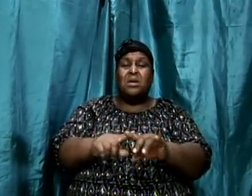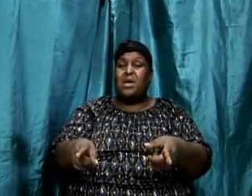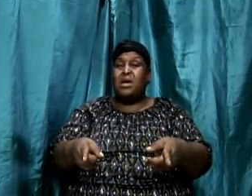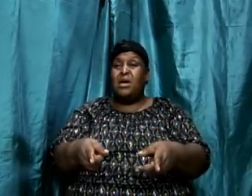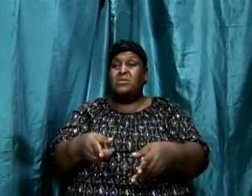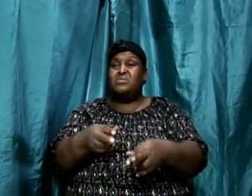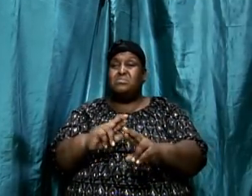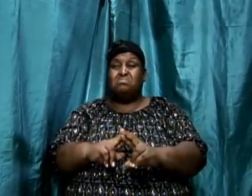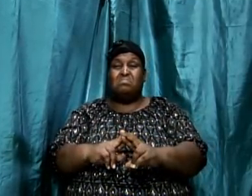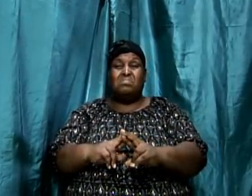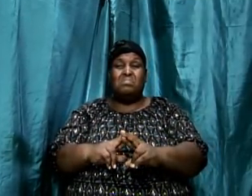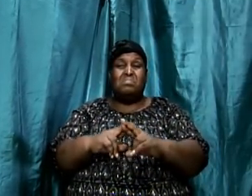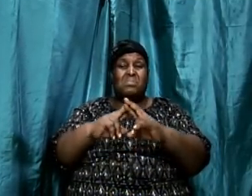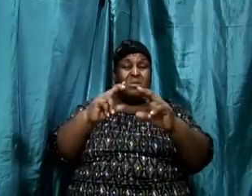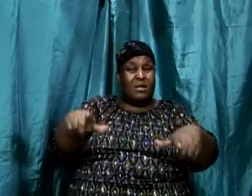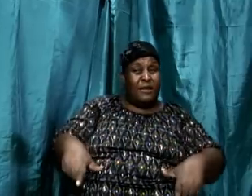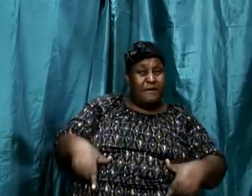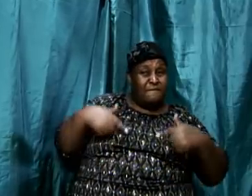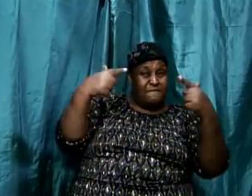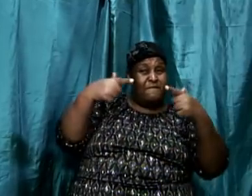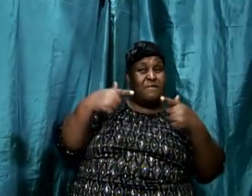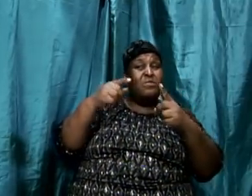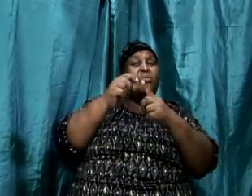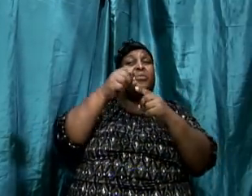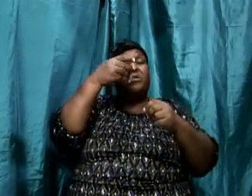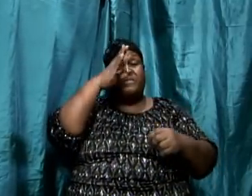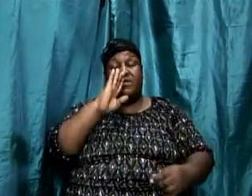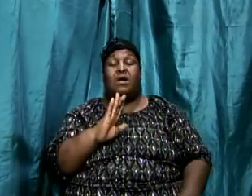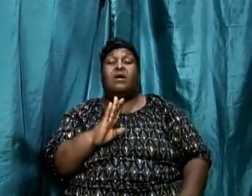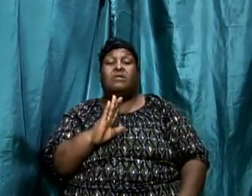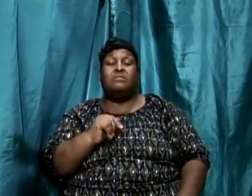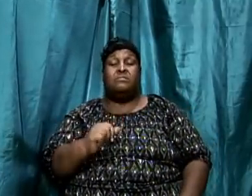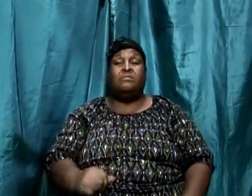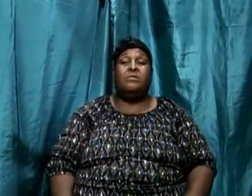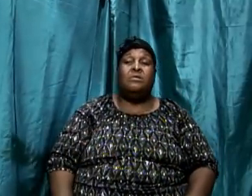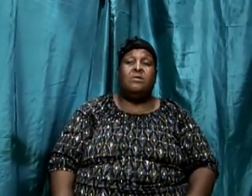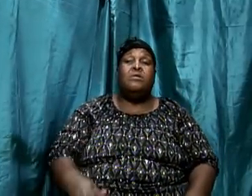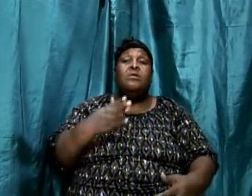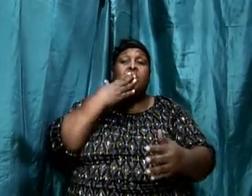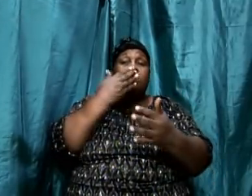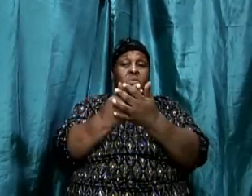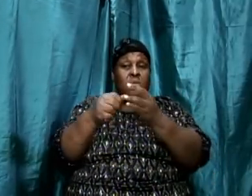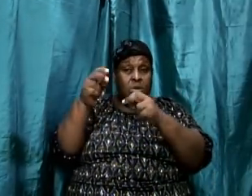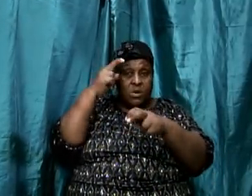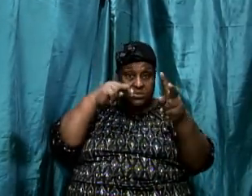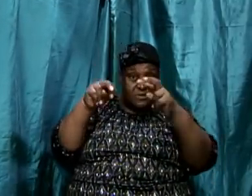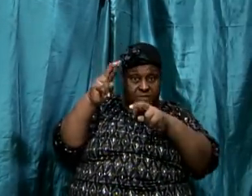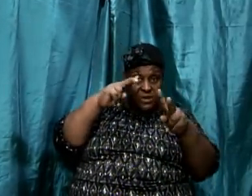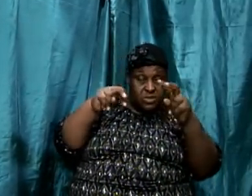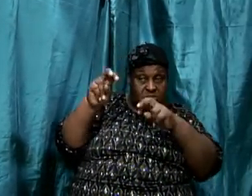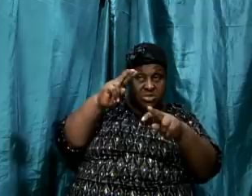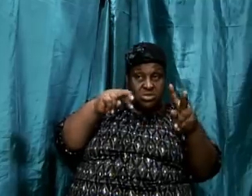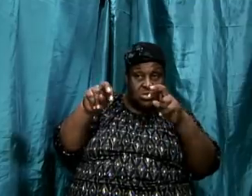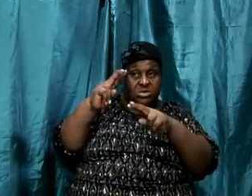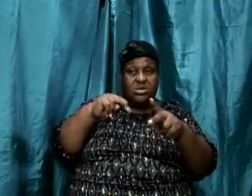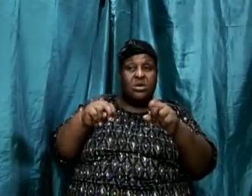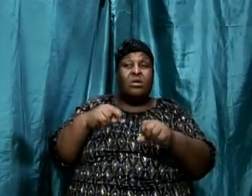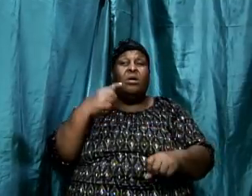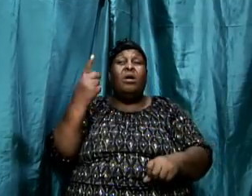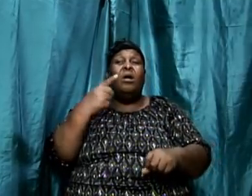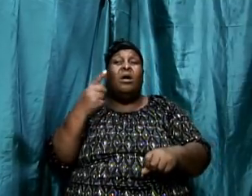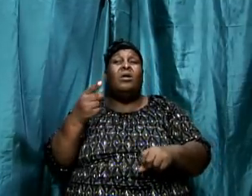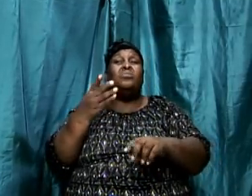application. Anybody get that? So, good observation. So,